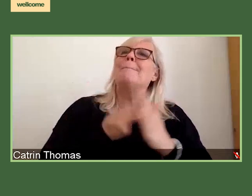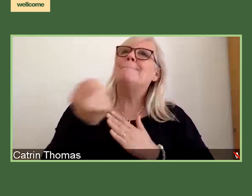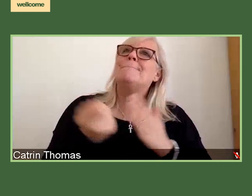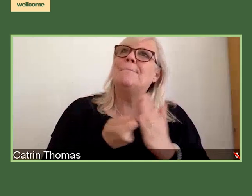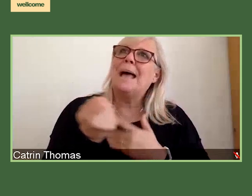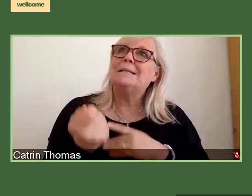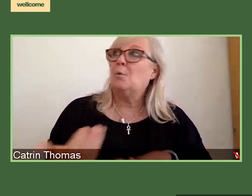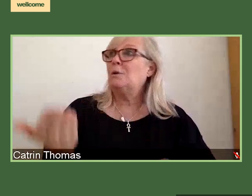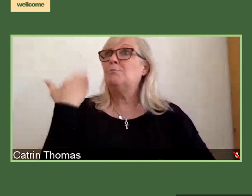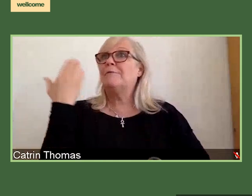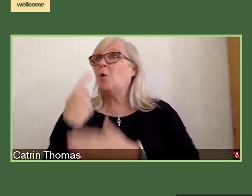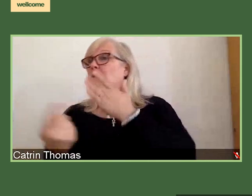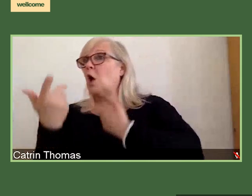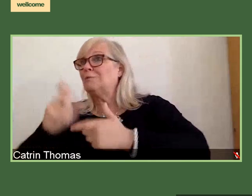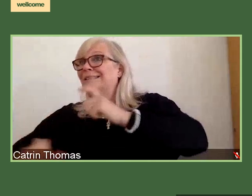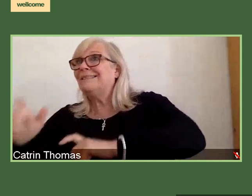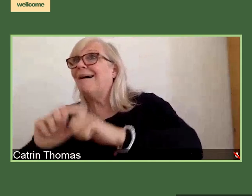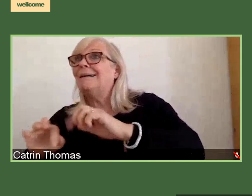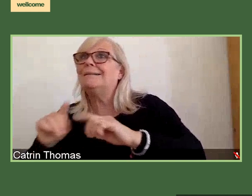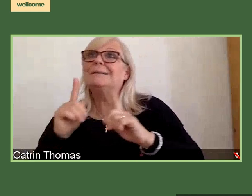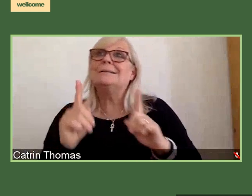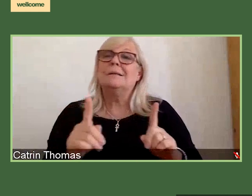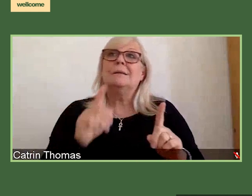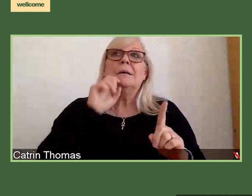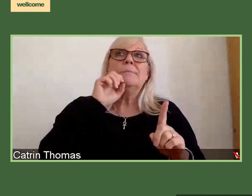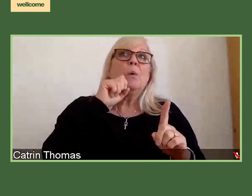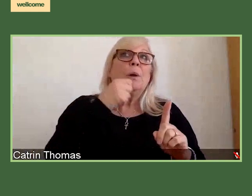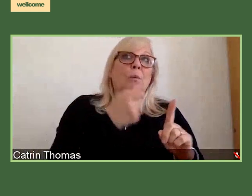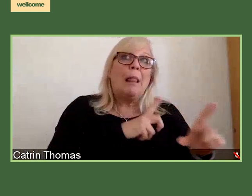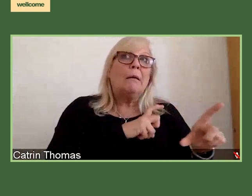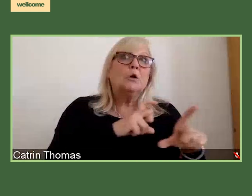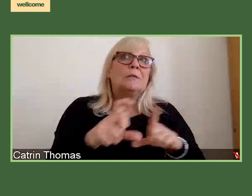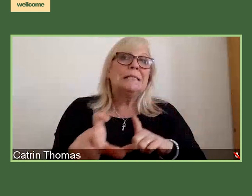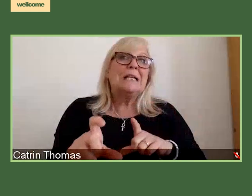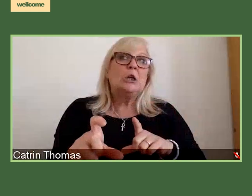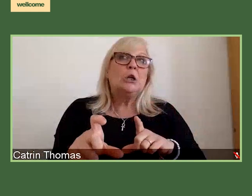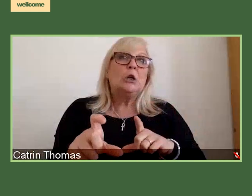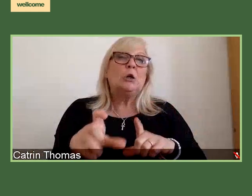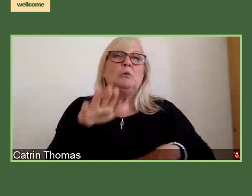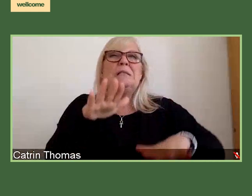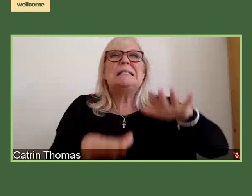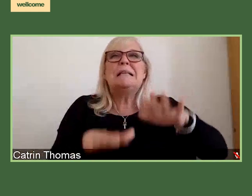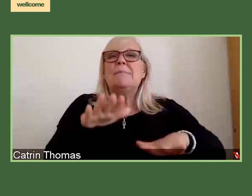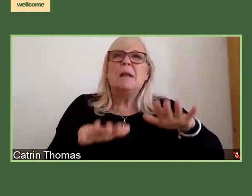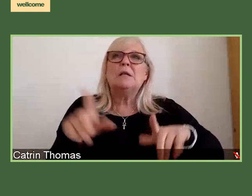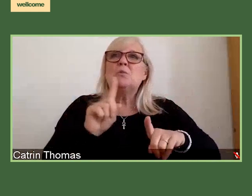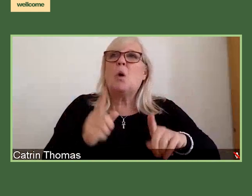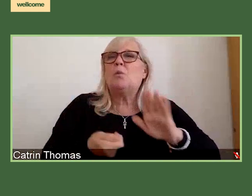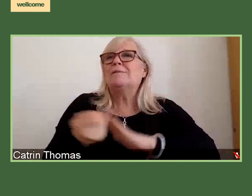social science will continue broadly in line with what we've spent over the last few years.